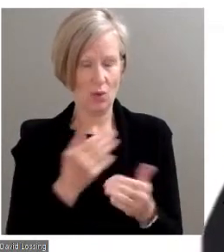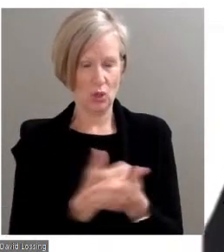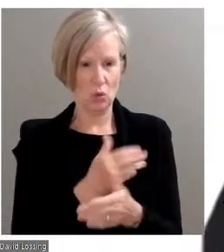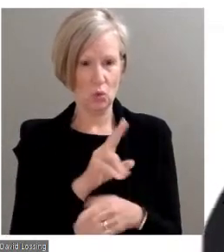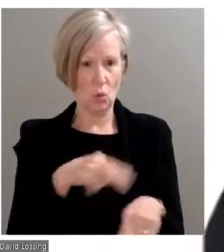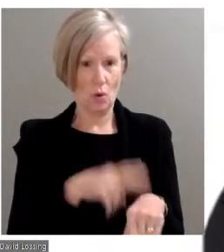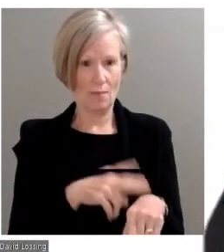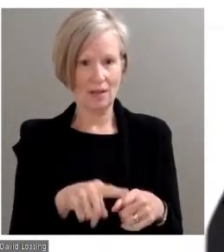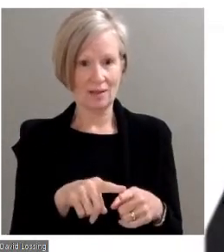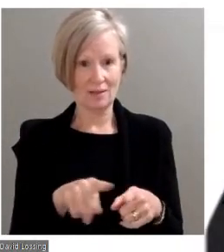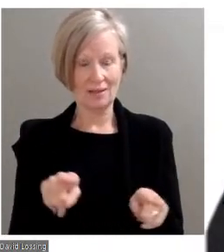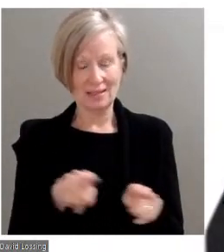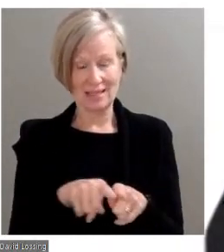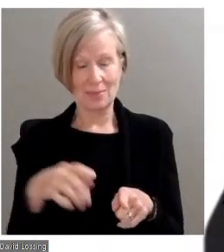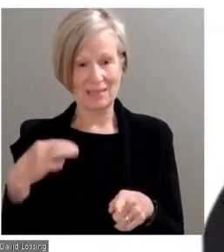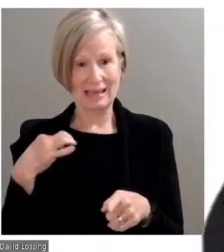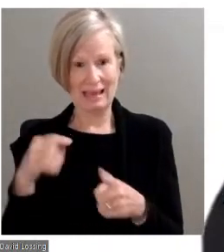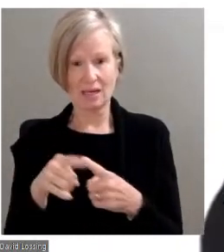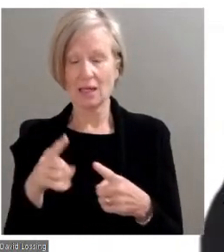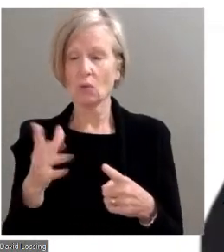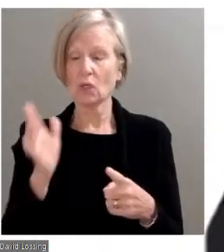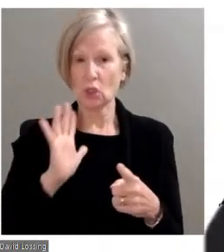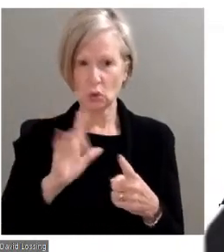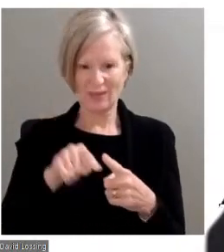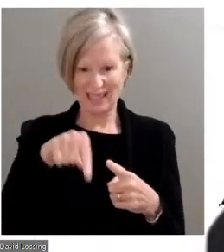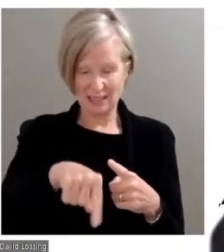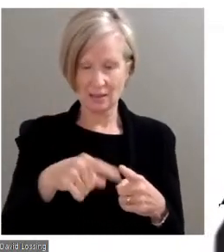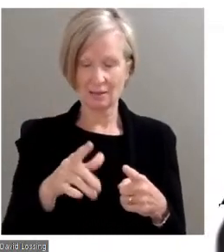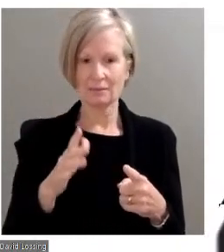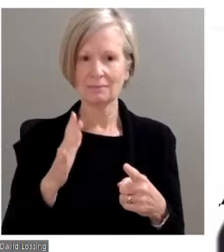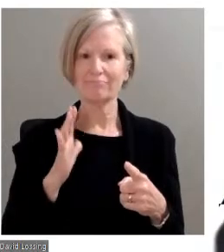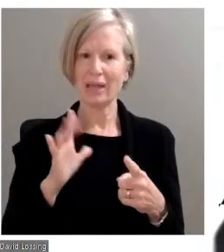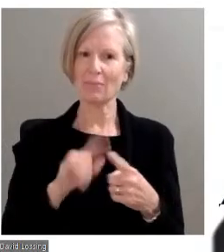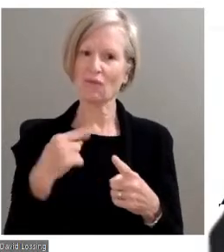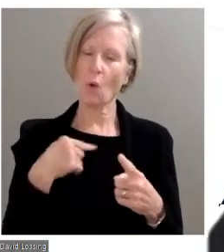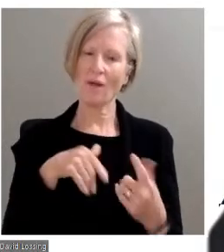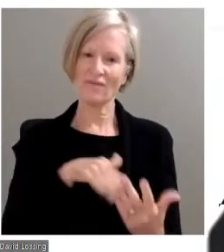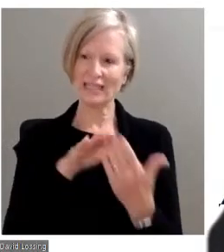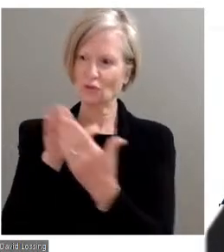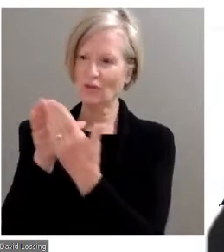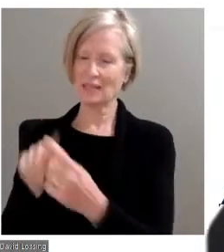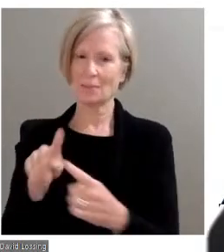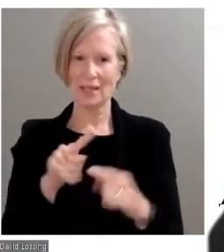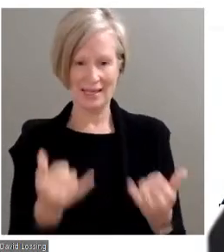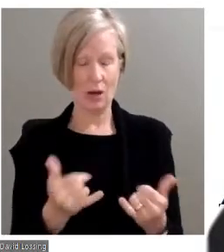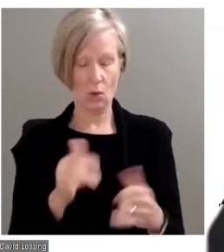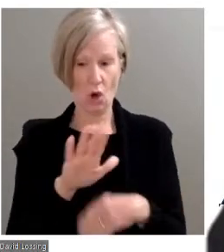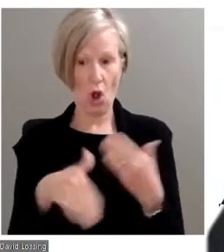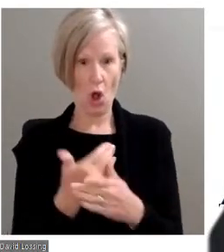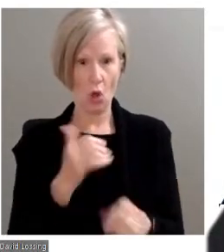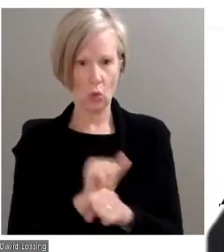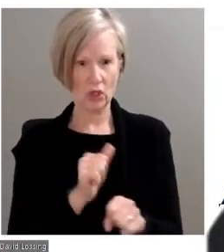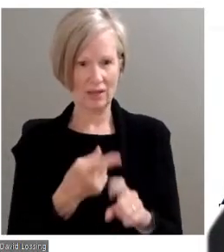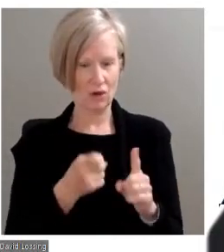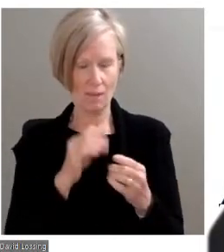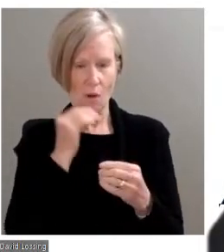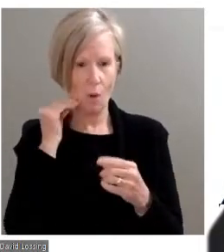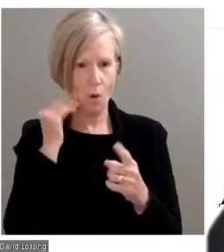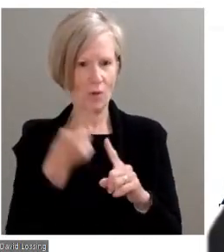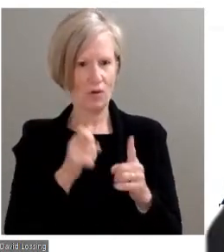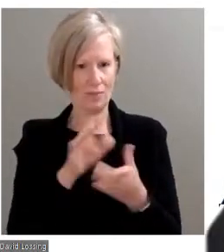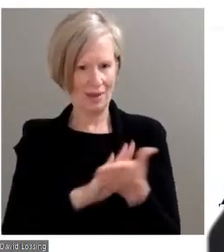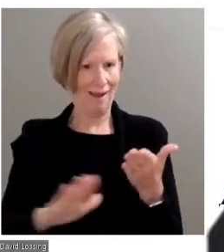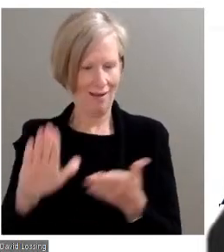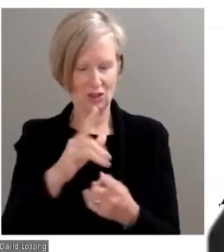would have normally been held face to face, we are doing it virtually. And literally, we're all working virtually now, either from the college or from high schools